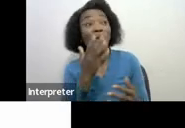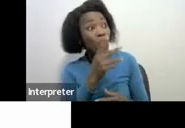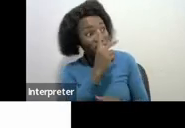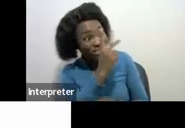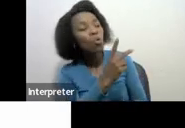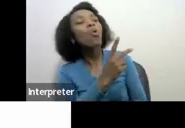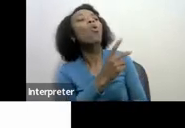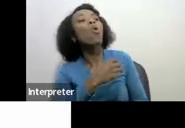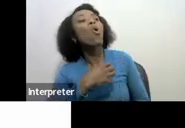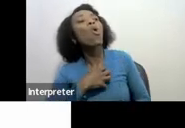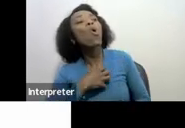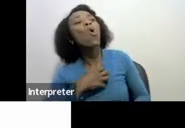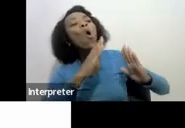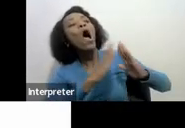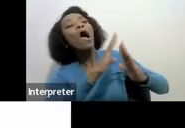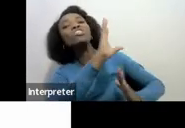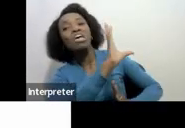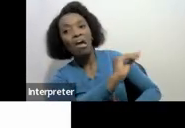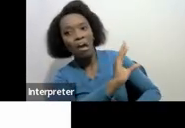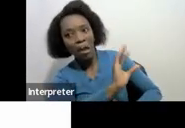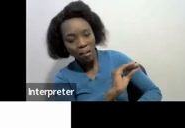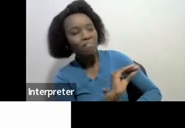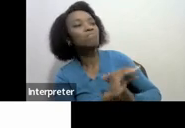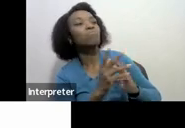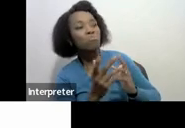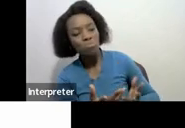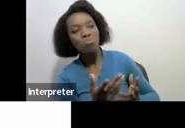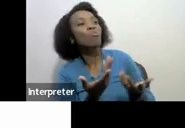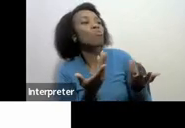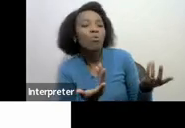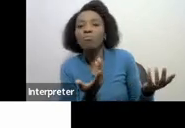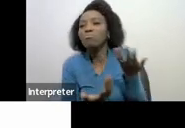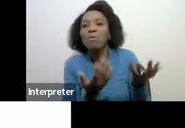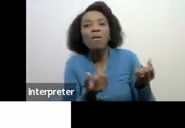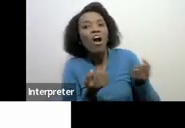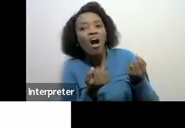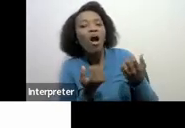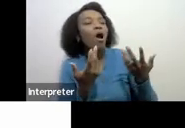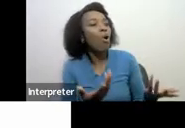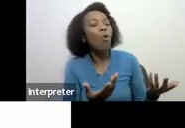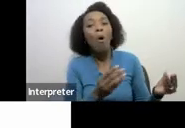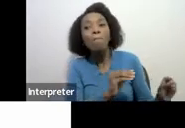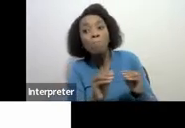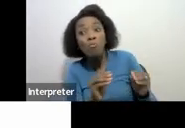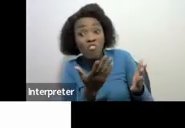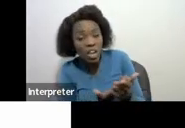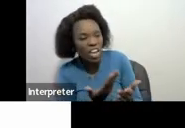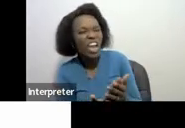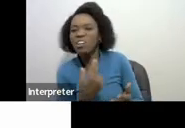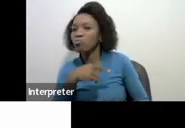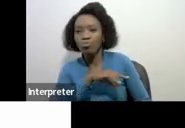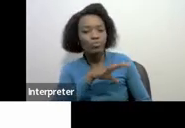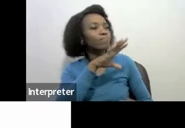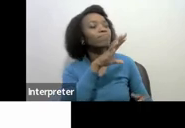to see if you've got assets either movable or assets that we can attach